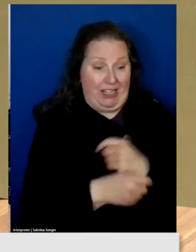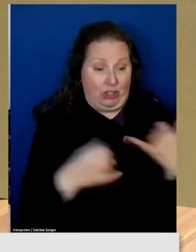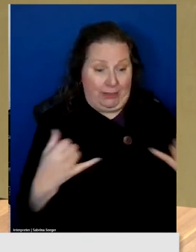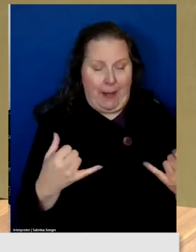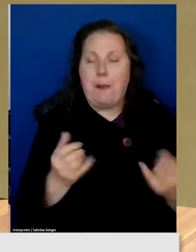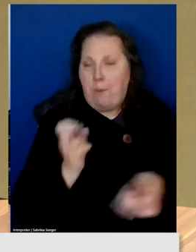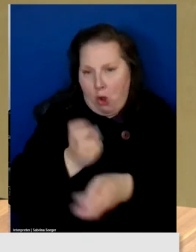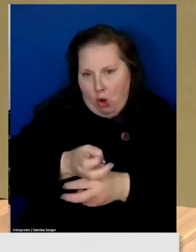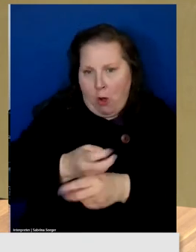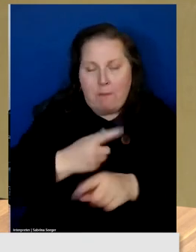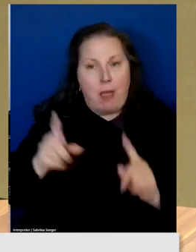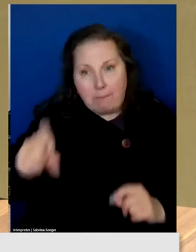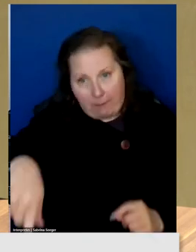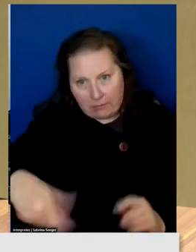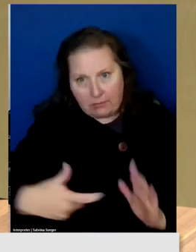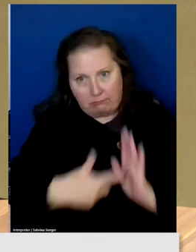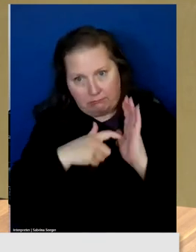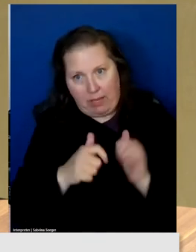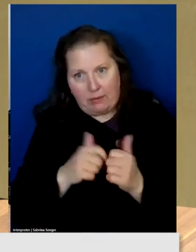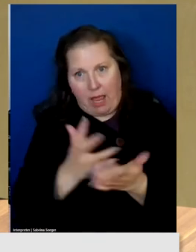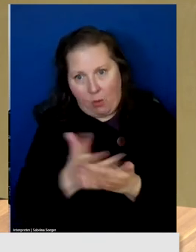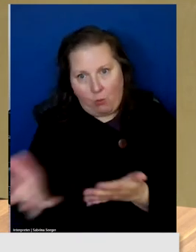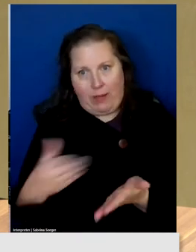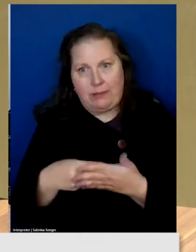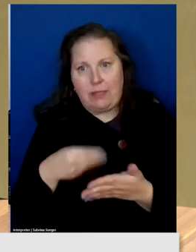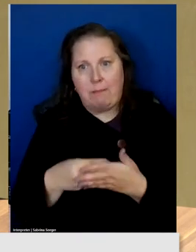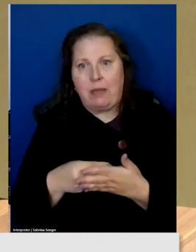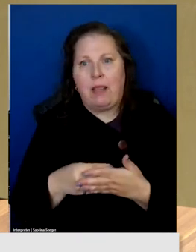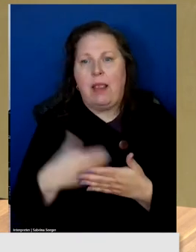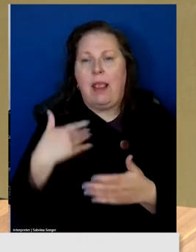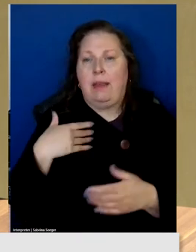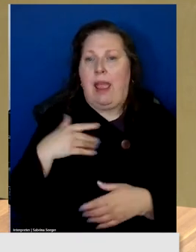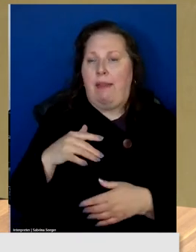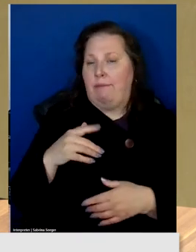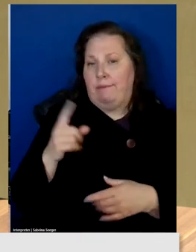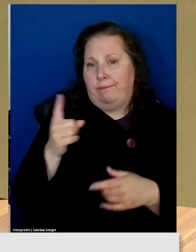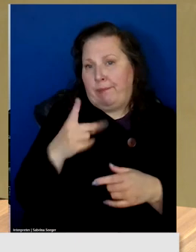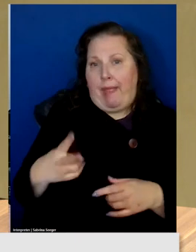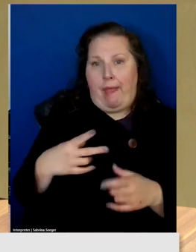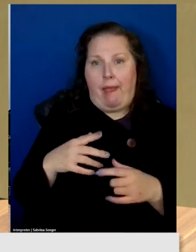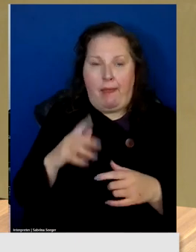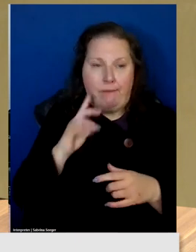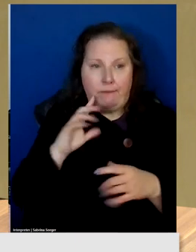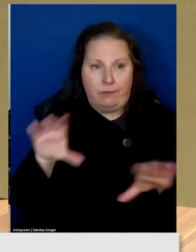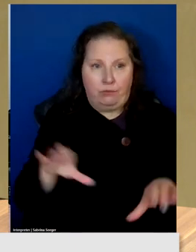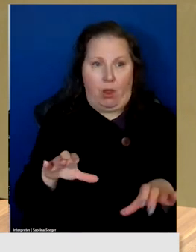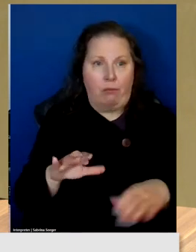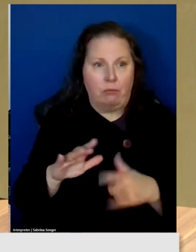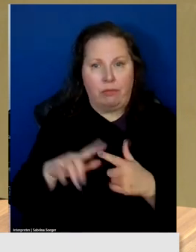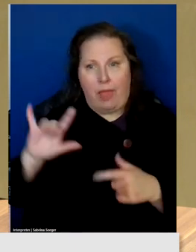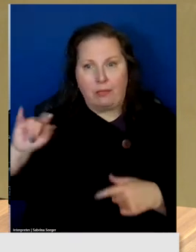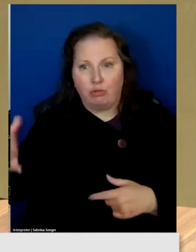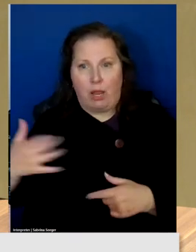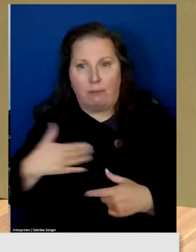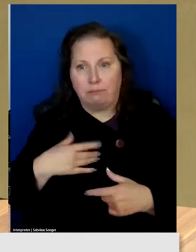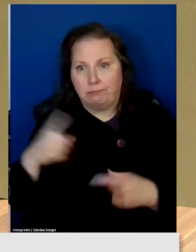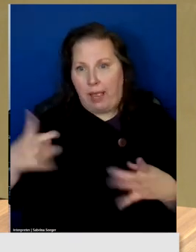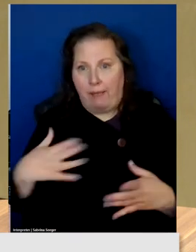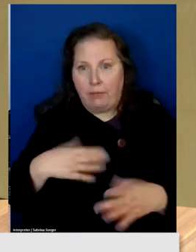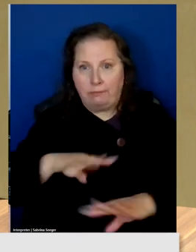we, we must, if we're not going to waste this money ended up with the job half done. We need integration of